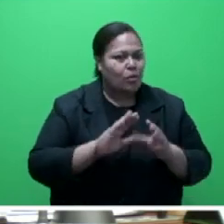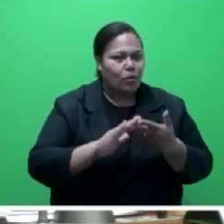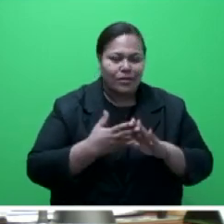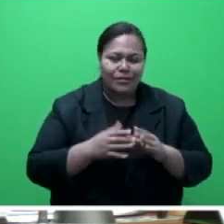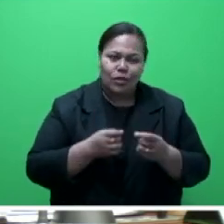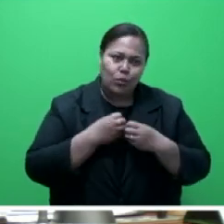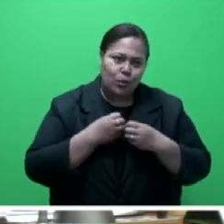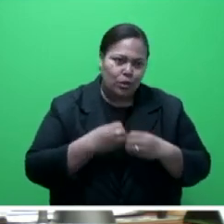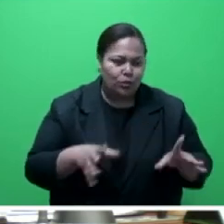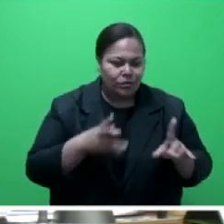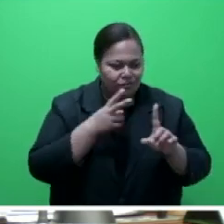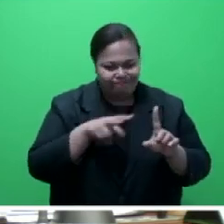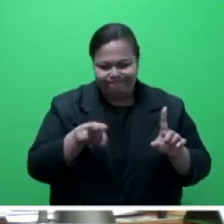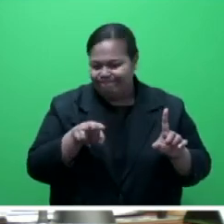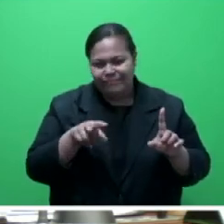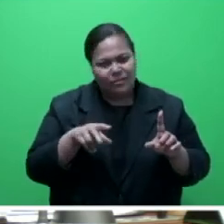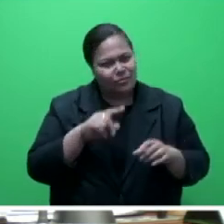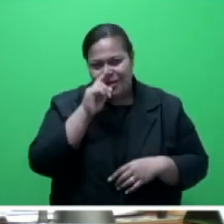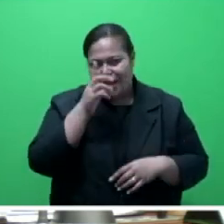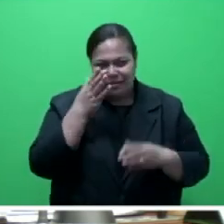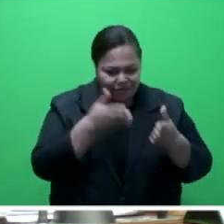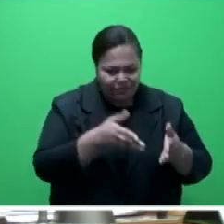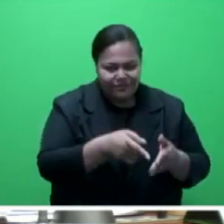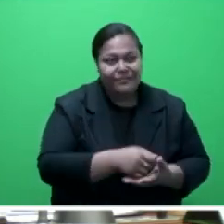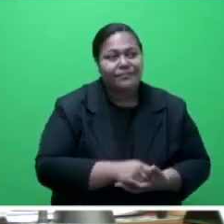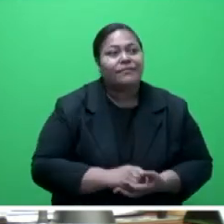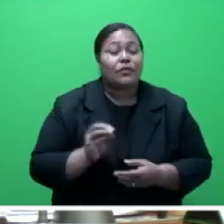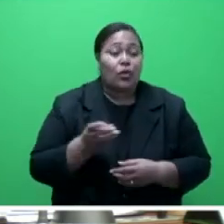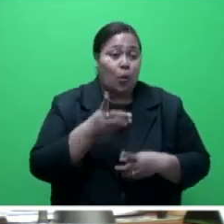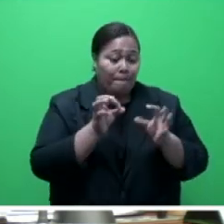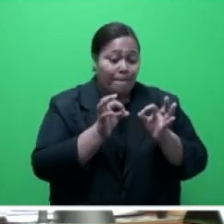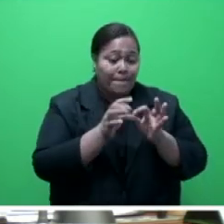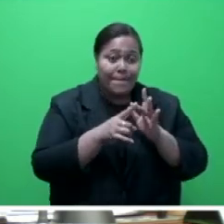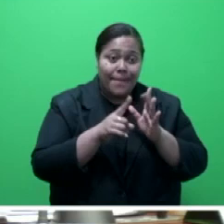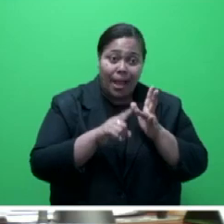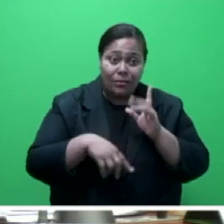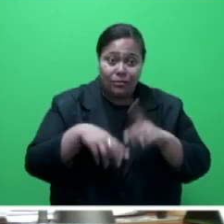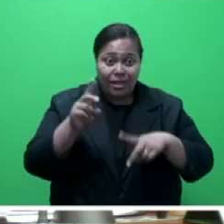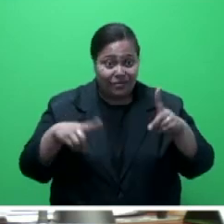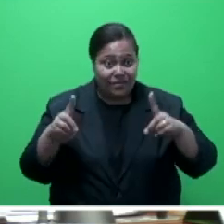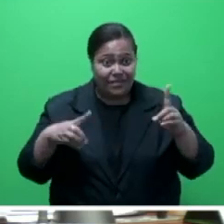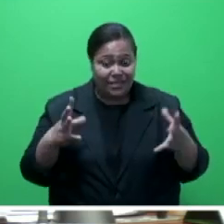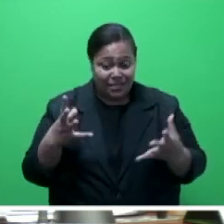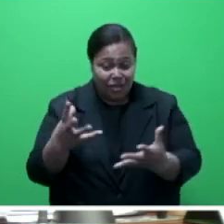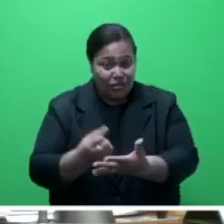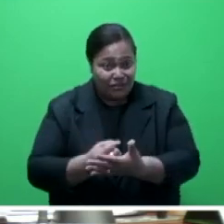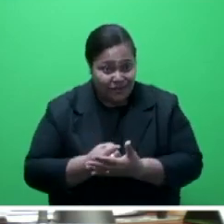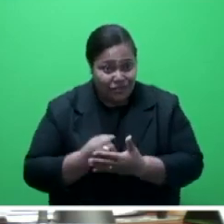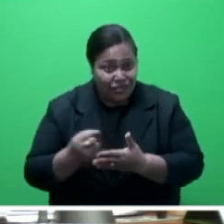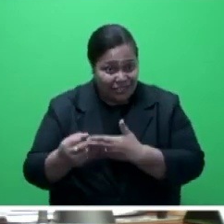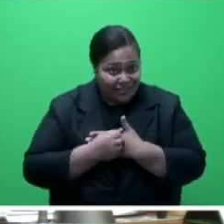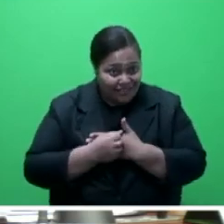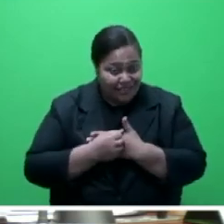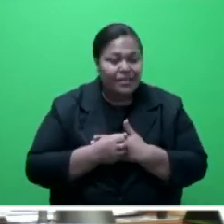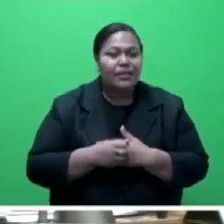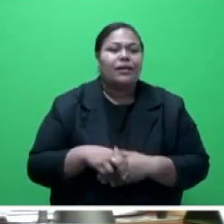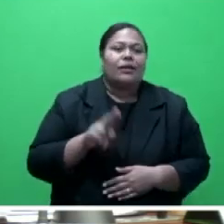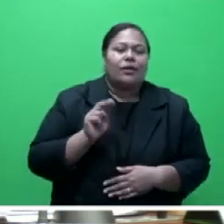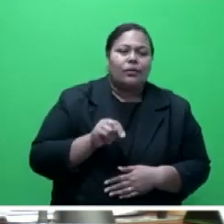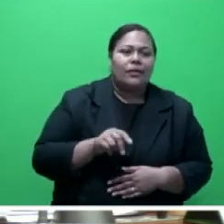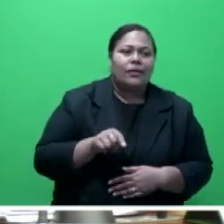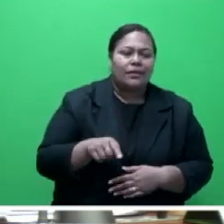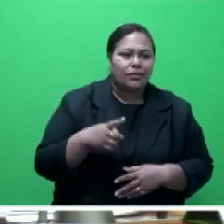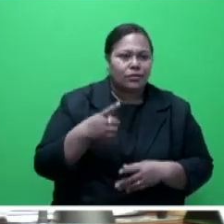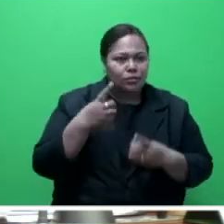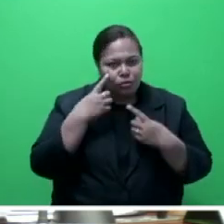says, when it comes to biodiversity conservation, we all need to lead our communities. We need to demonstrate that everyone has a